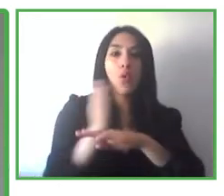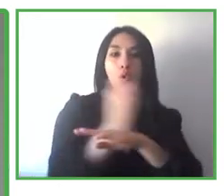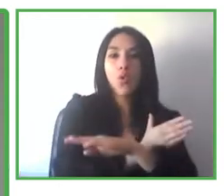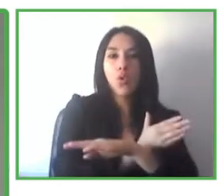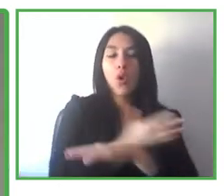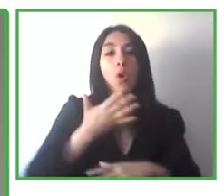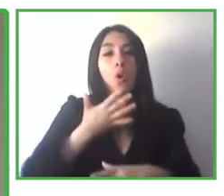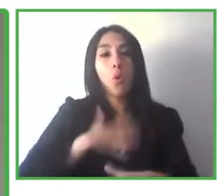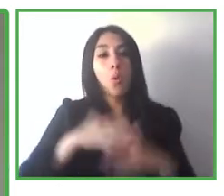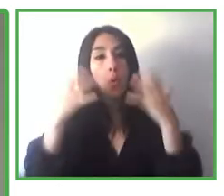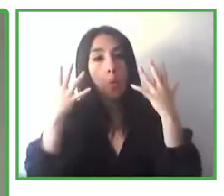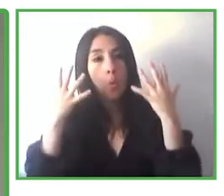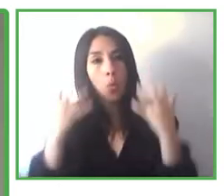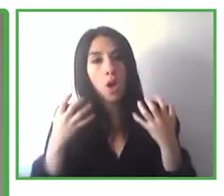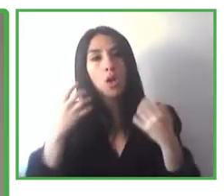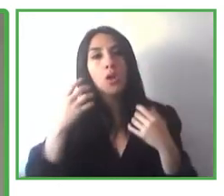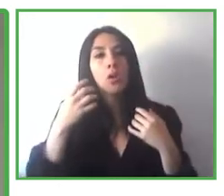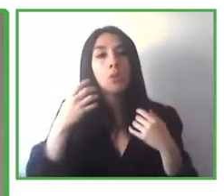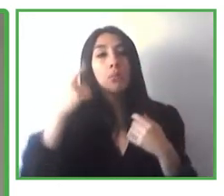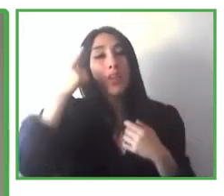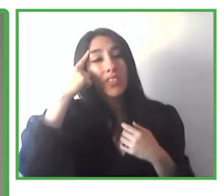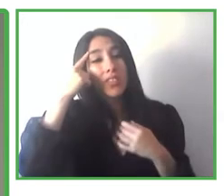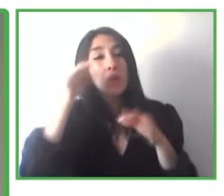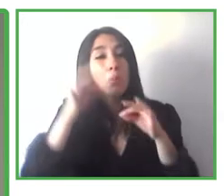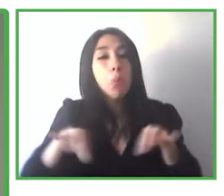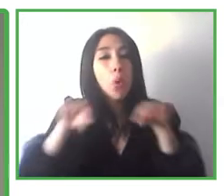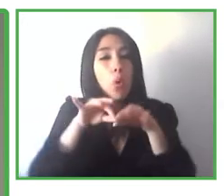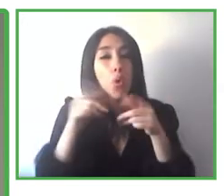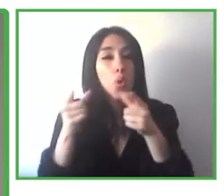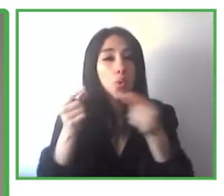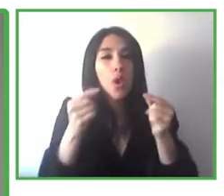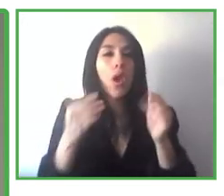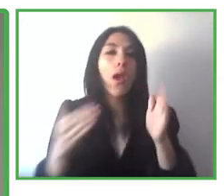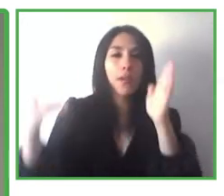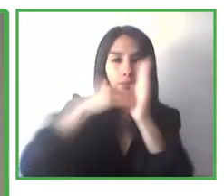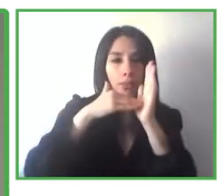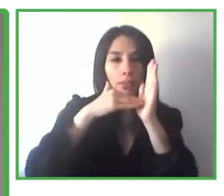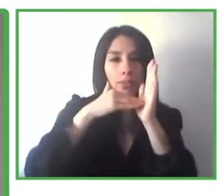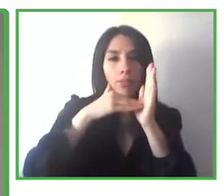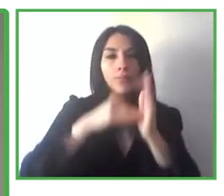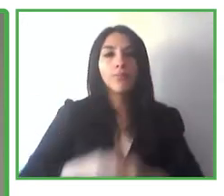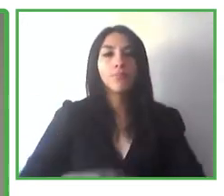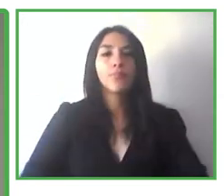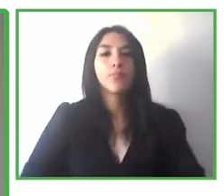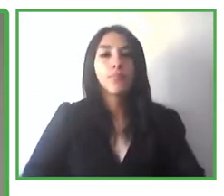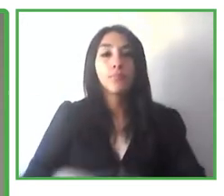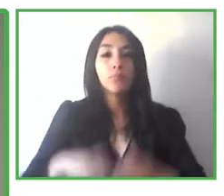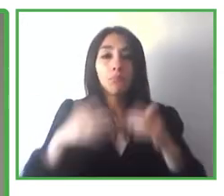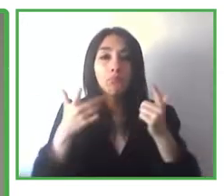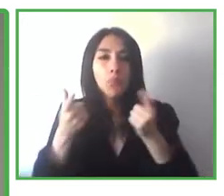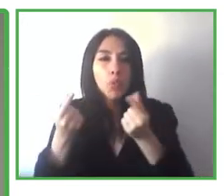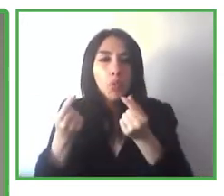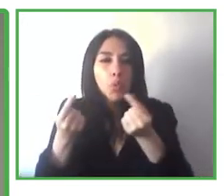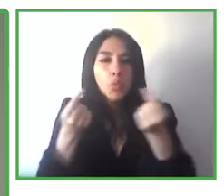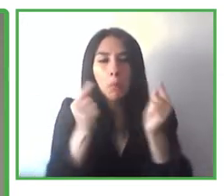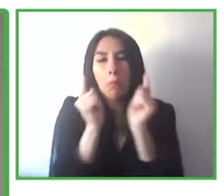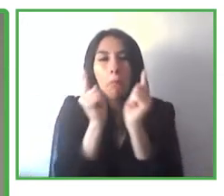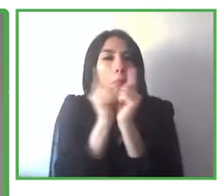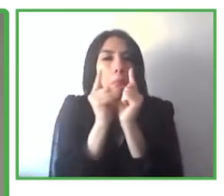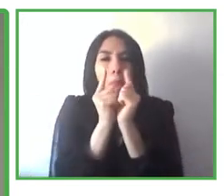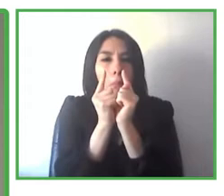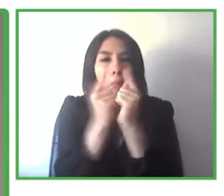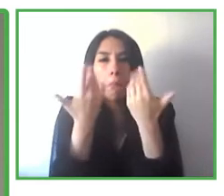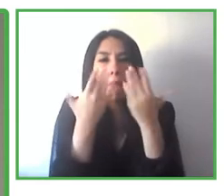before that, I think it's important that we go over or that at least we